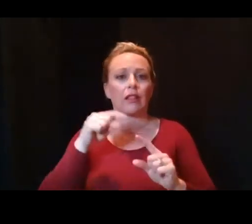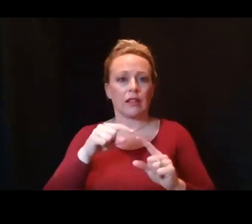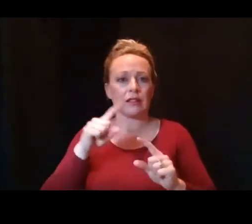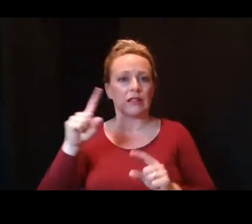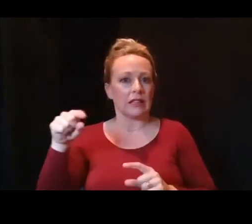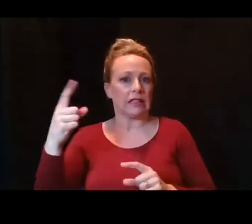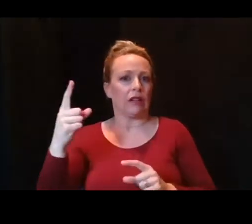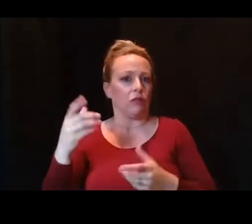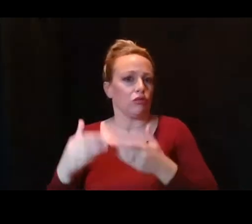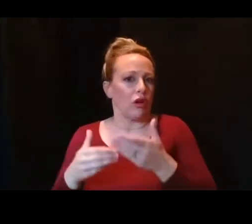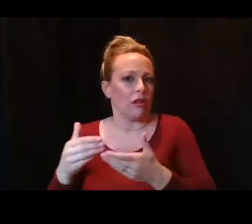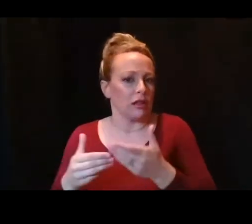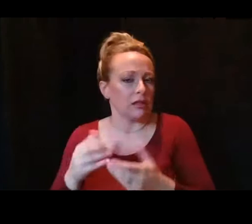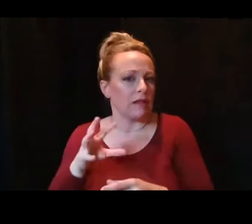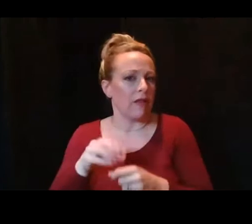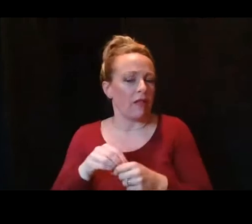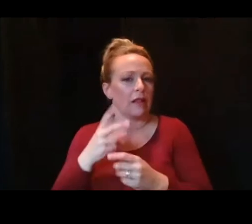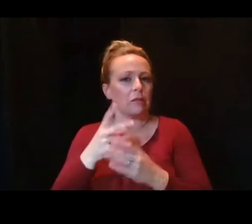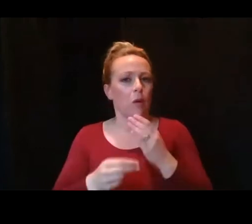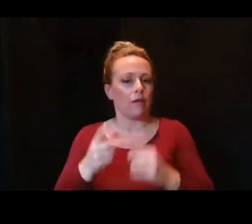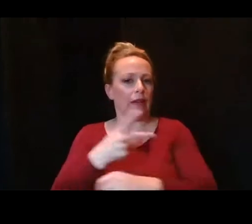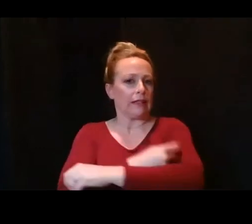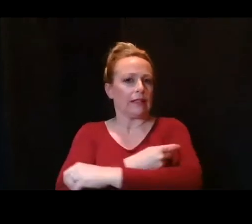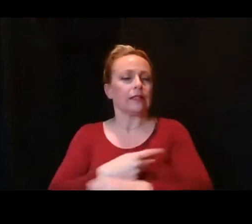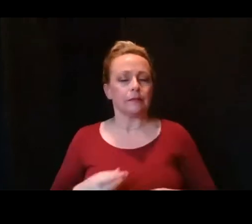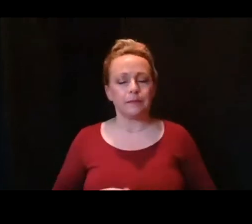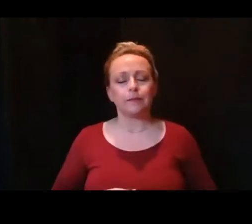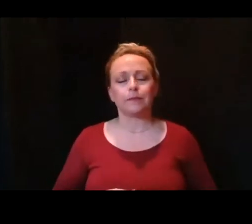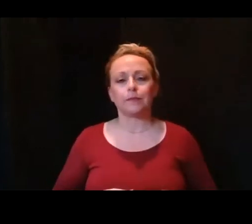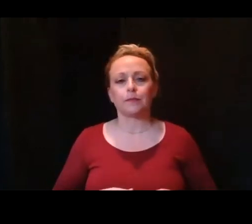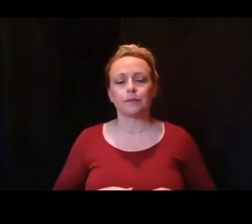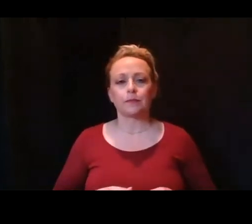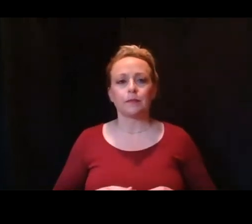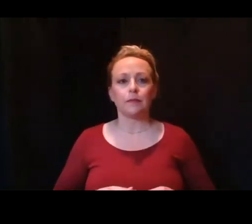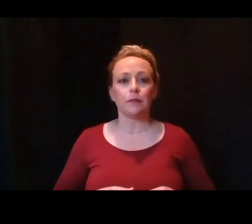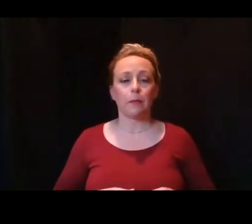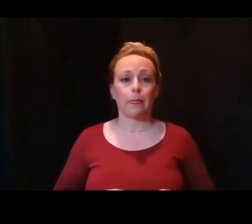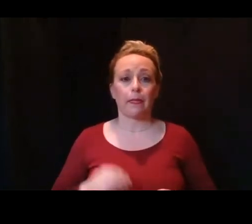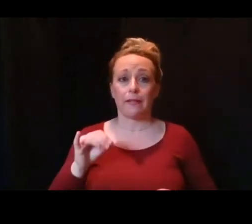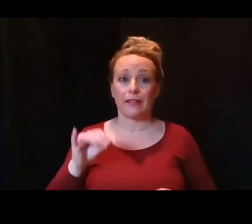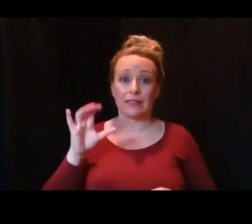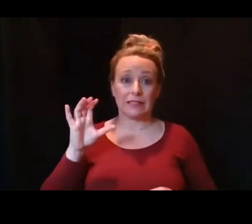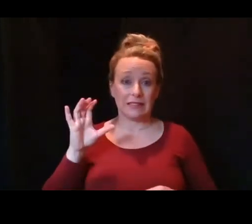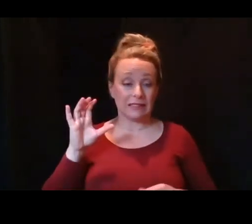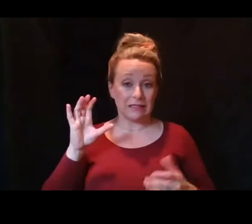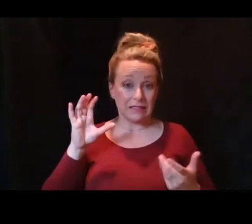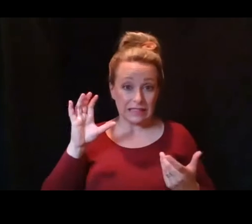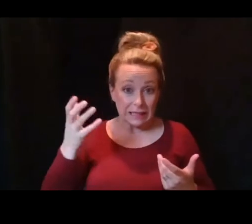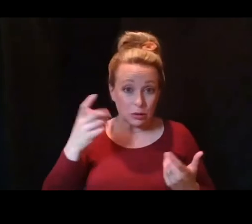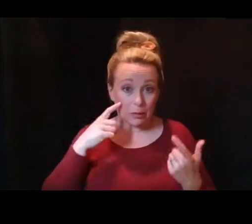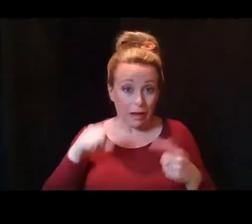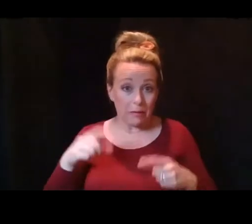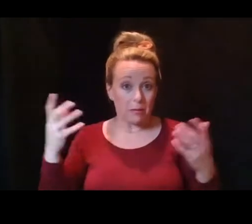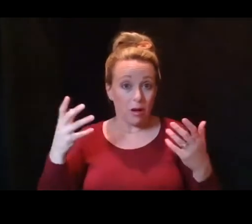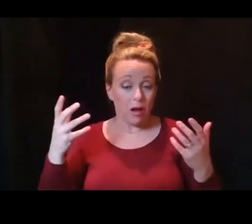process involving both vaccines. What appears to be happening is that rare